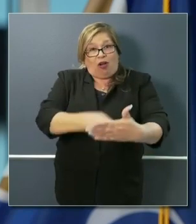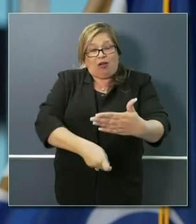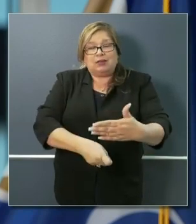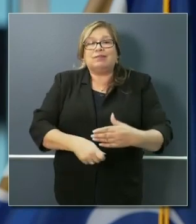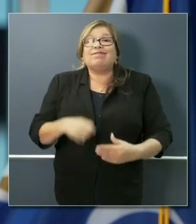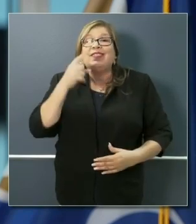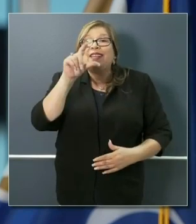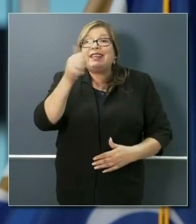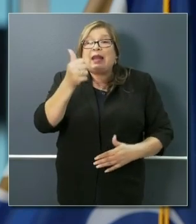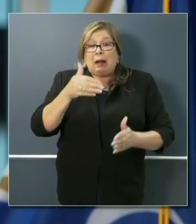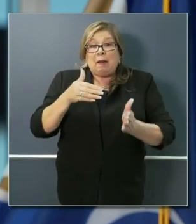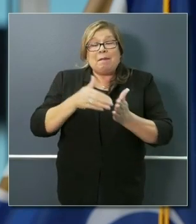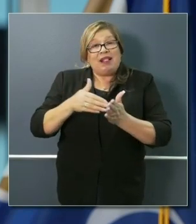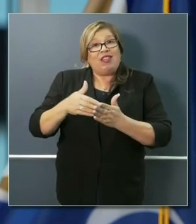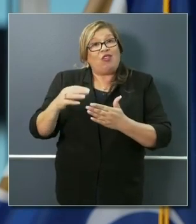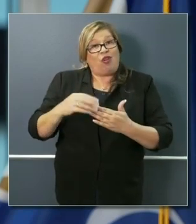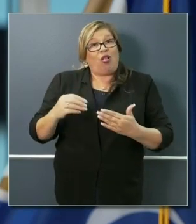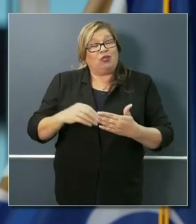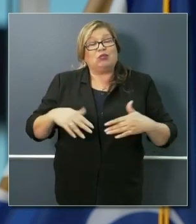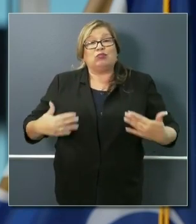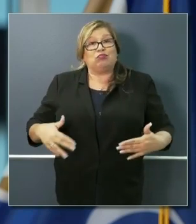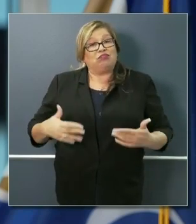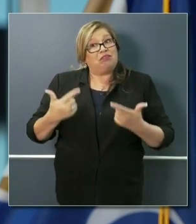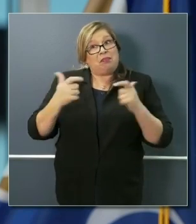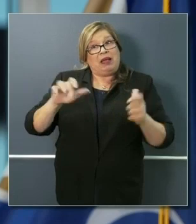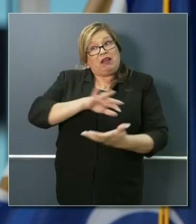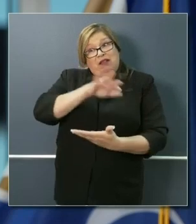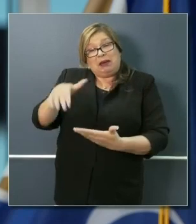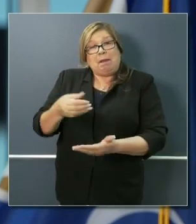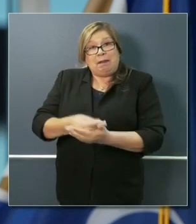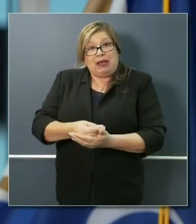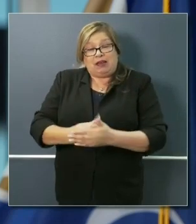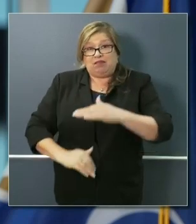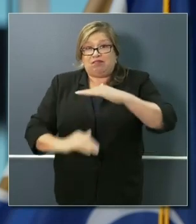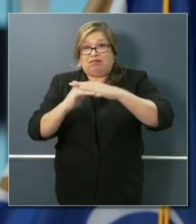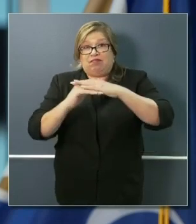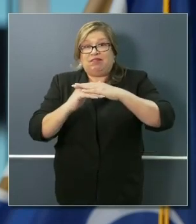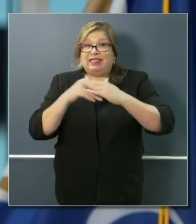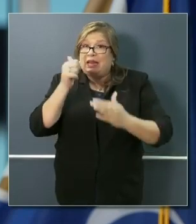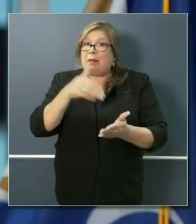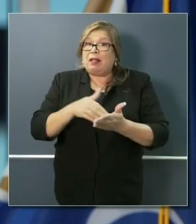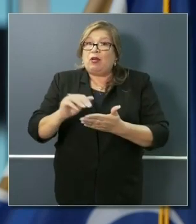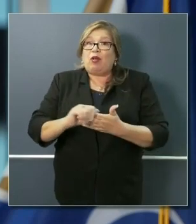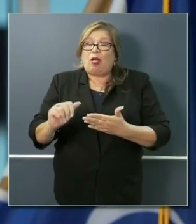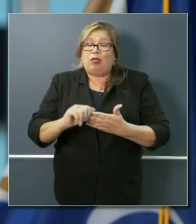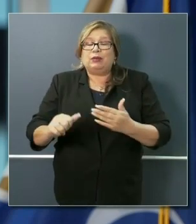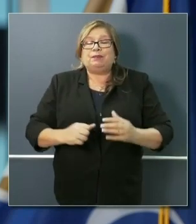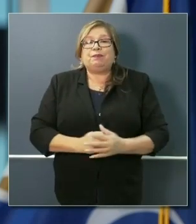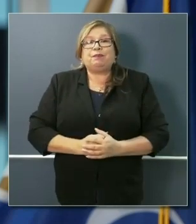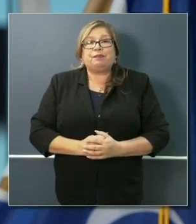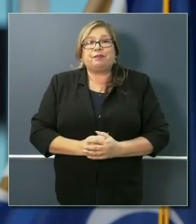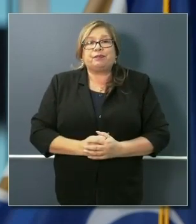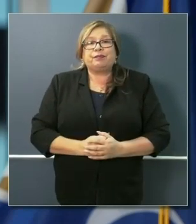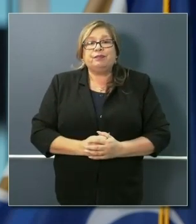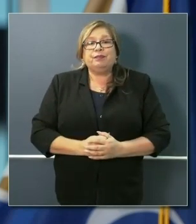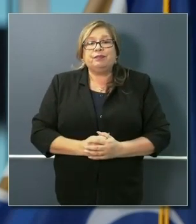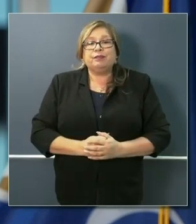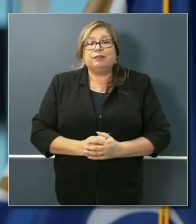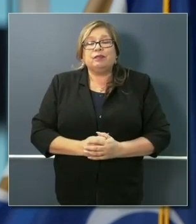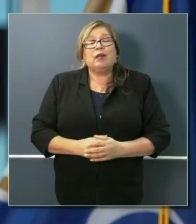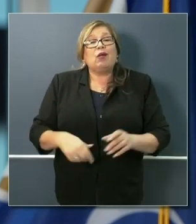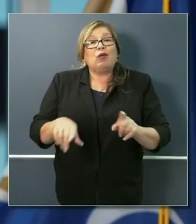$10 million, not insignificant, but there is a modest, well, modest is relative, but a 0